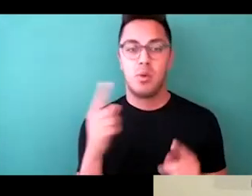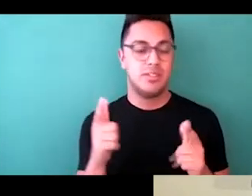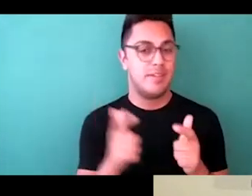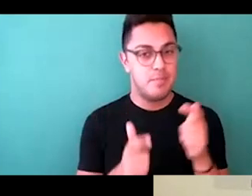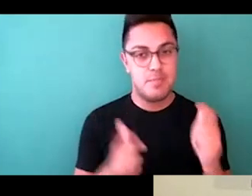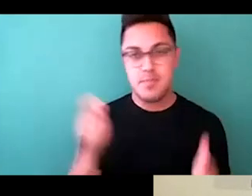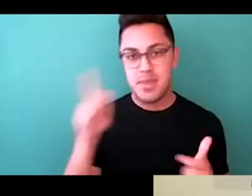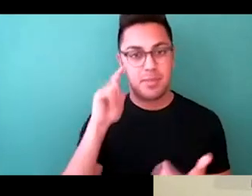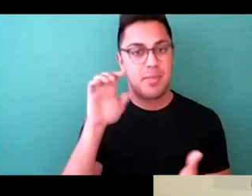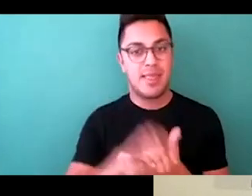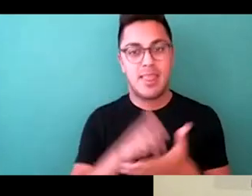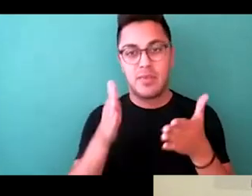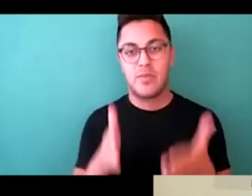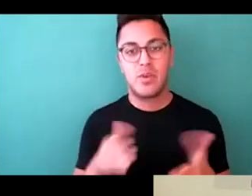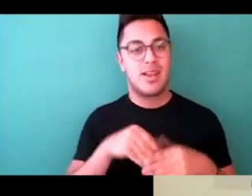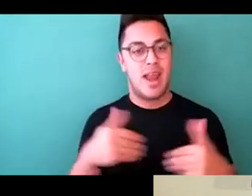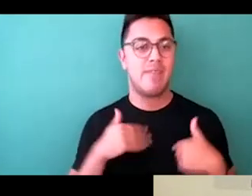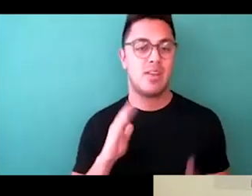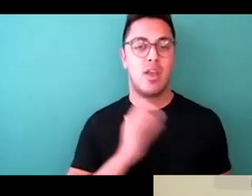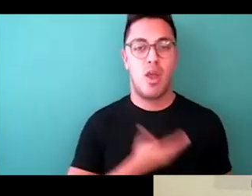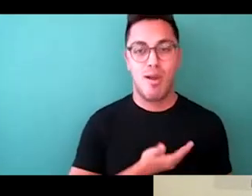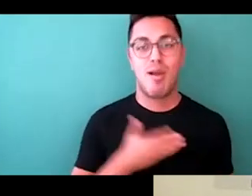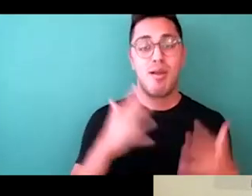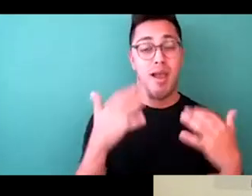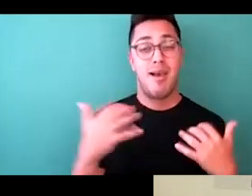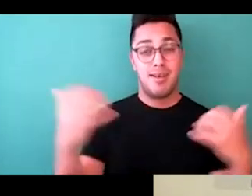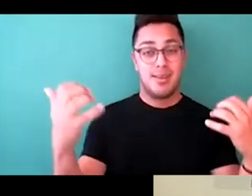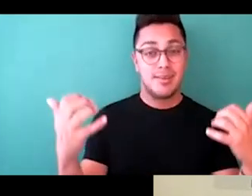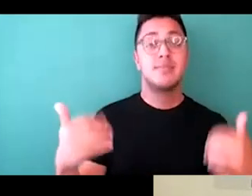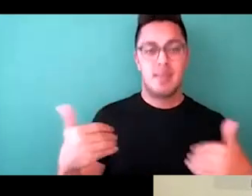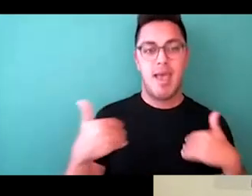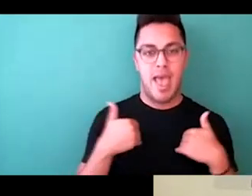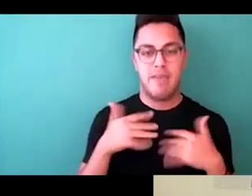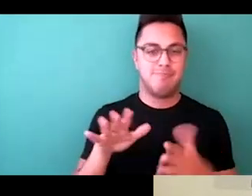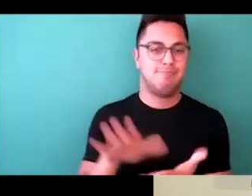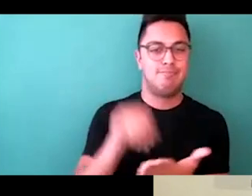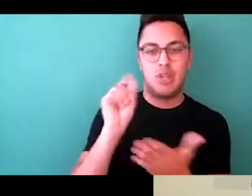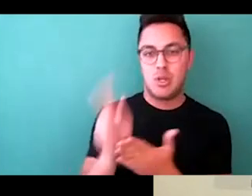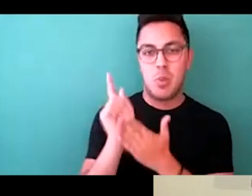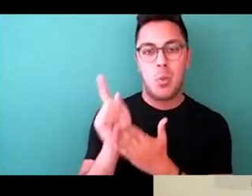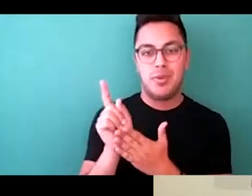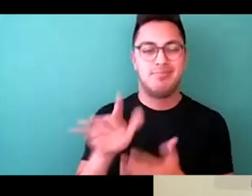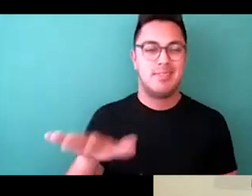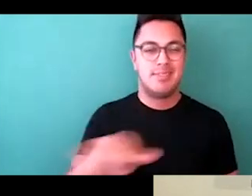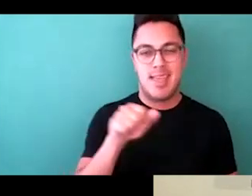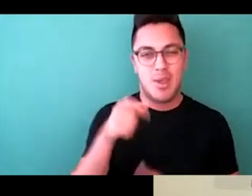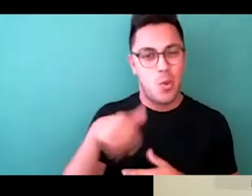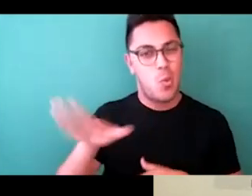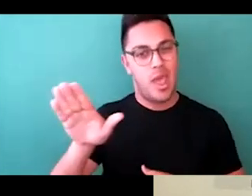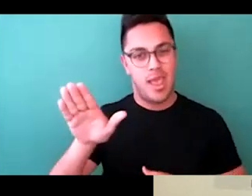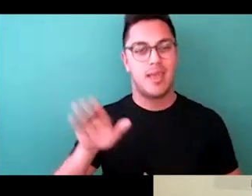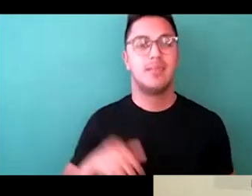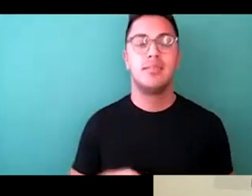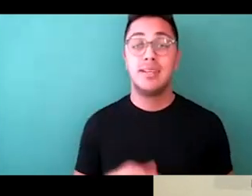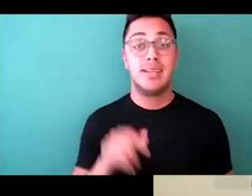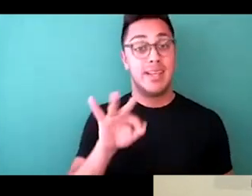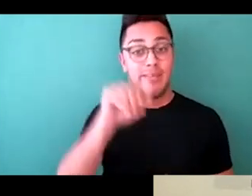in having our audience have a takeaway, something that if they can remember anything of